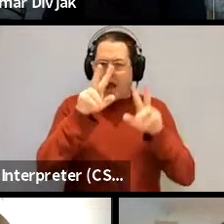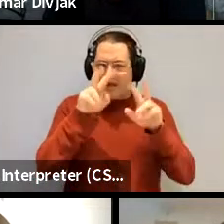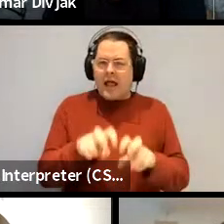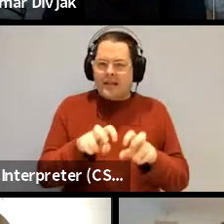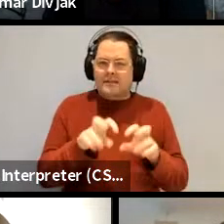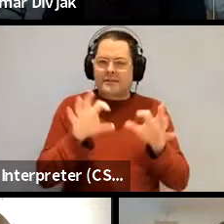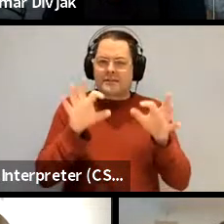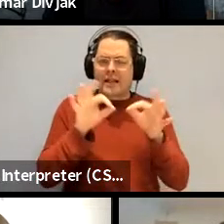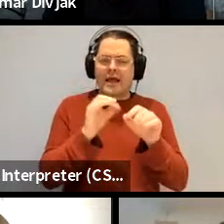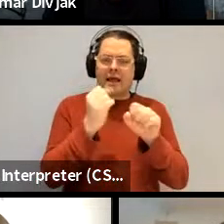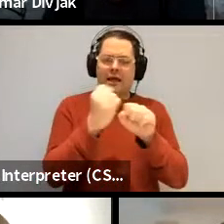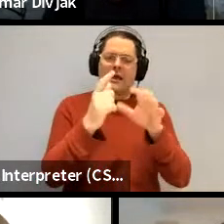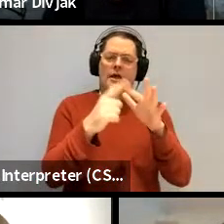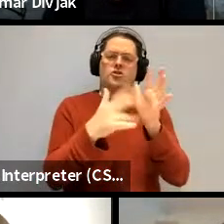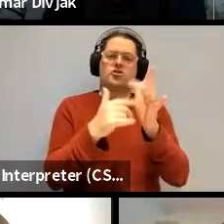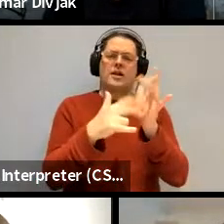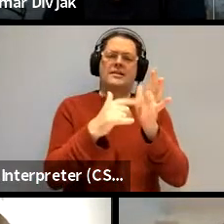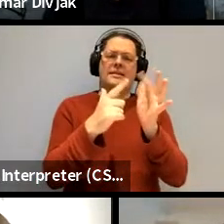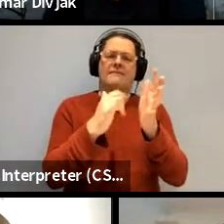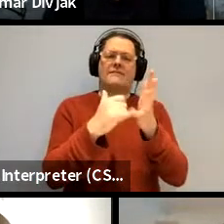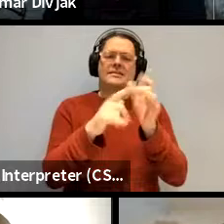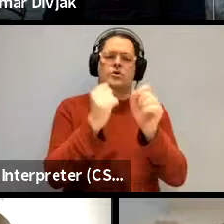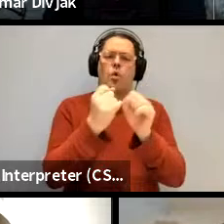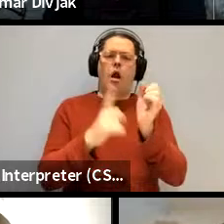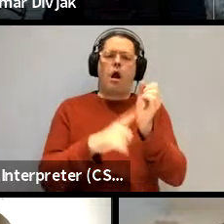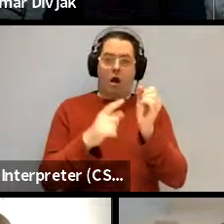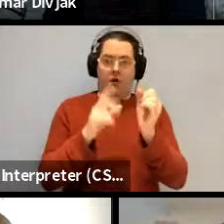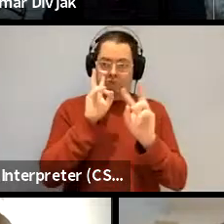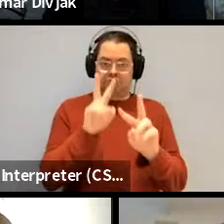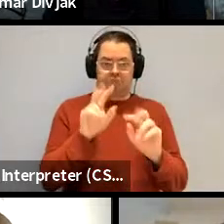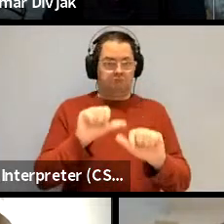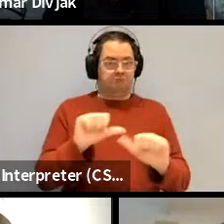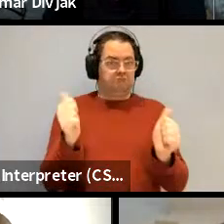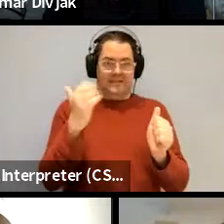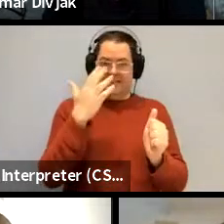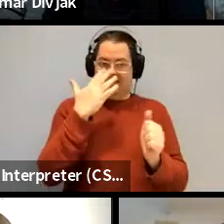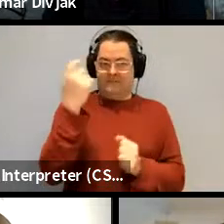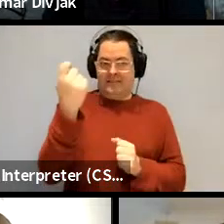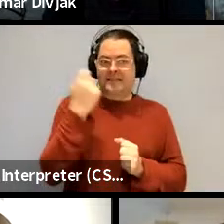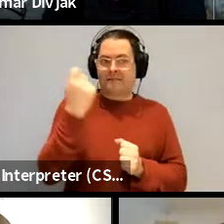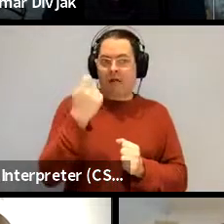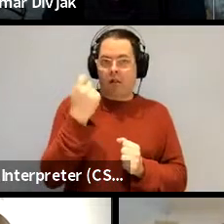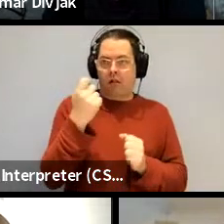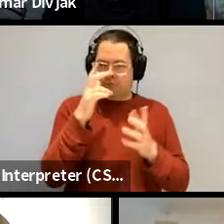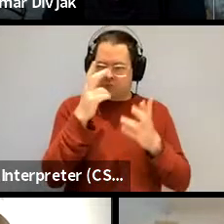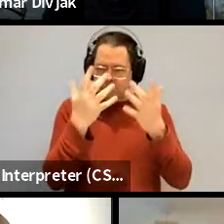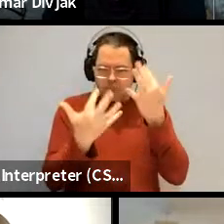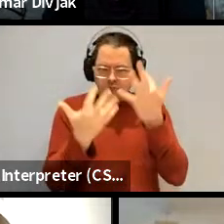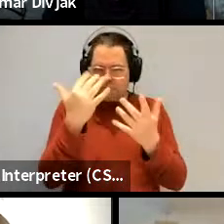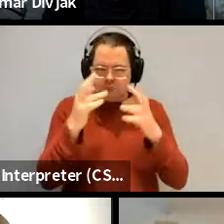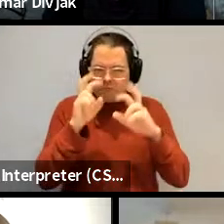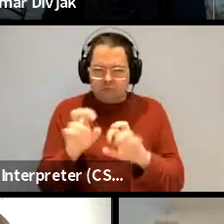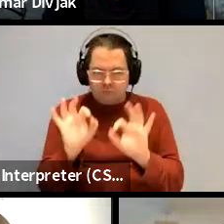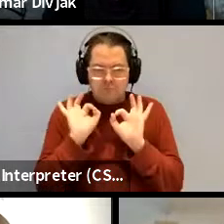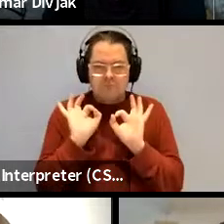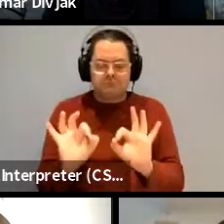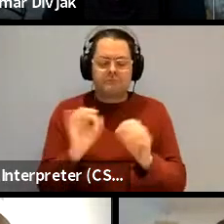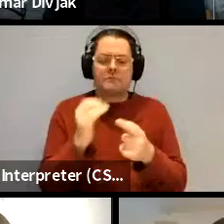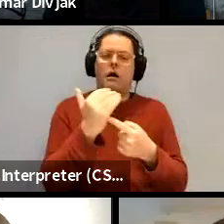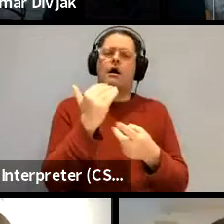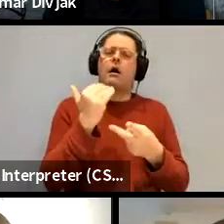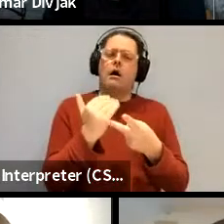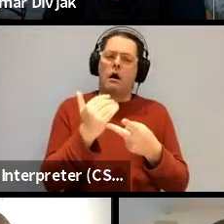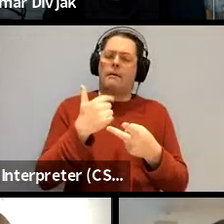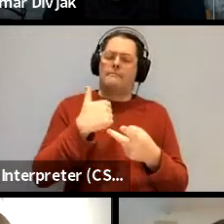the genital singular lmrp looks great it looks like it works really really well but i was kind of interested then in